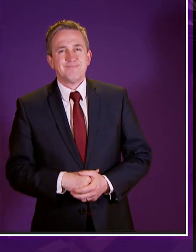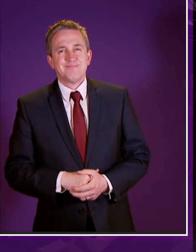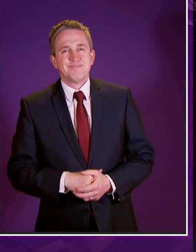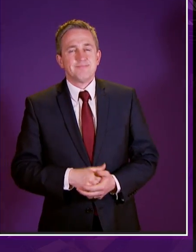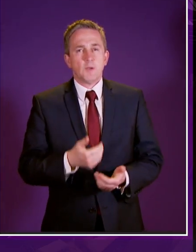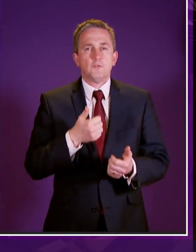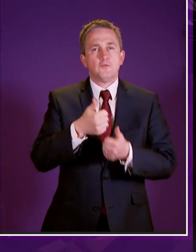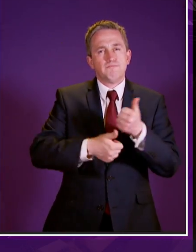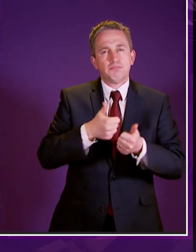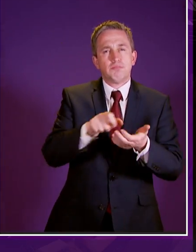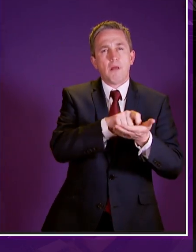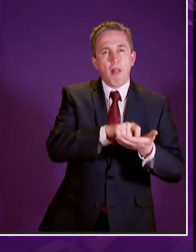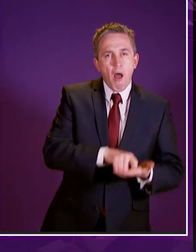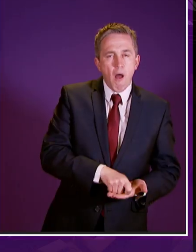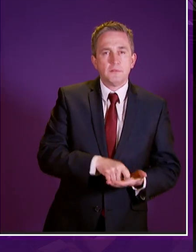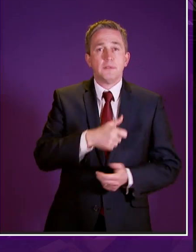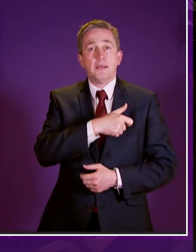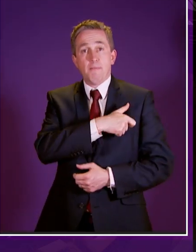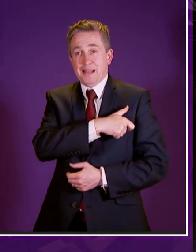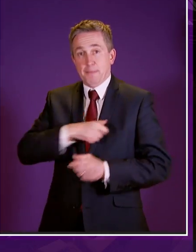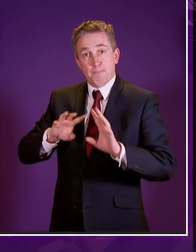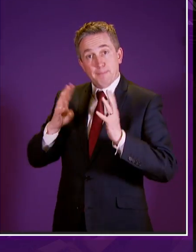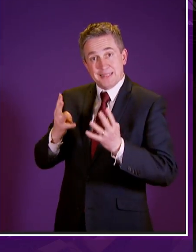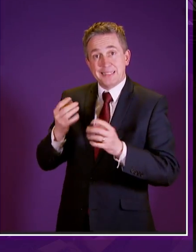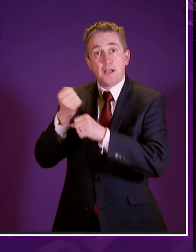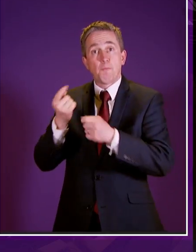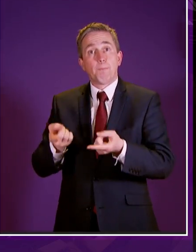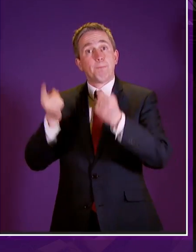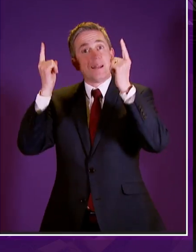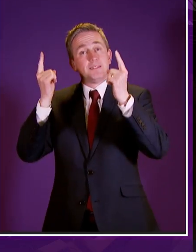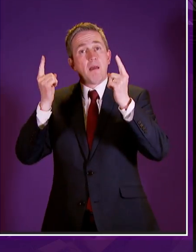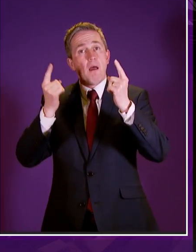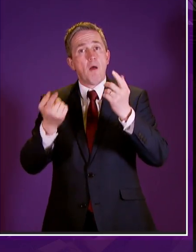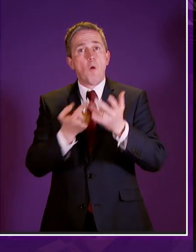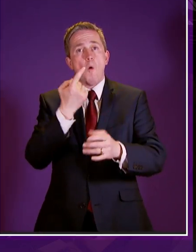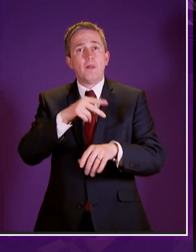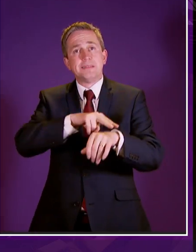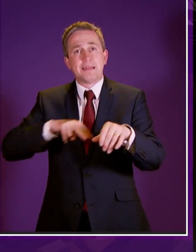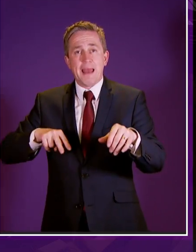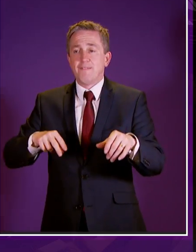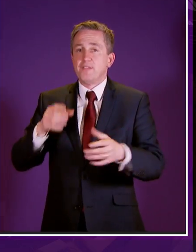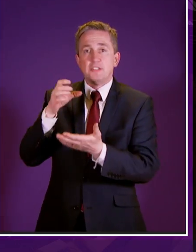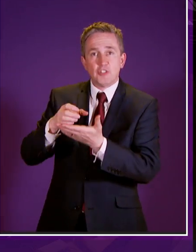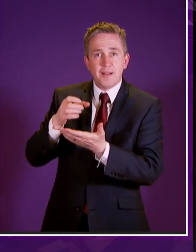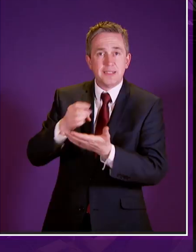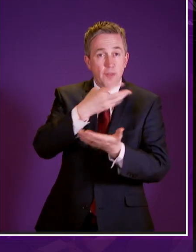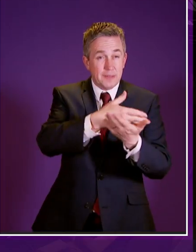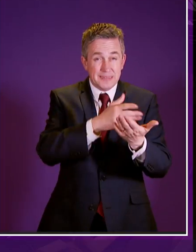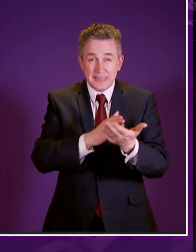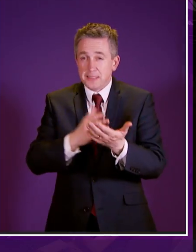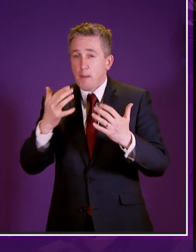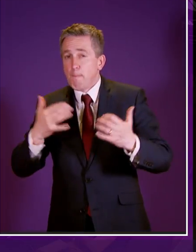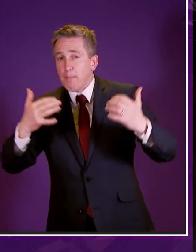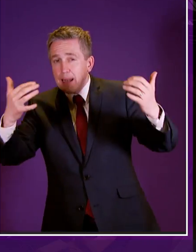clerks and my committee colleagues the the minister the minister's officials and the third sector and civic society